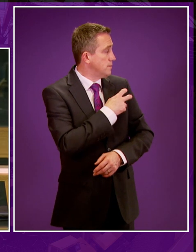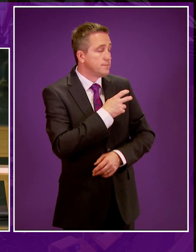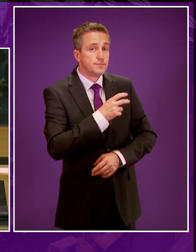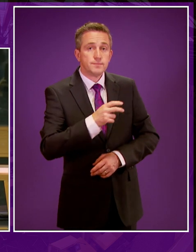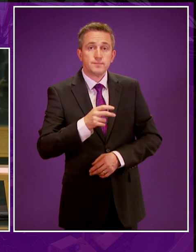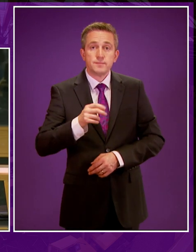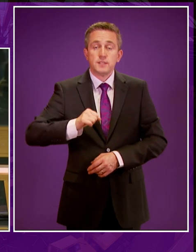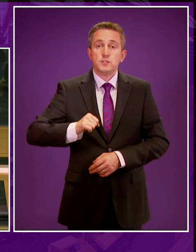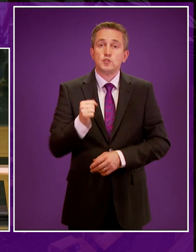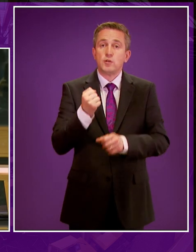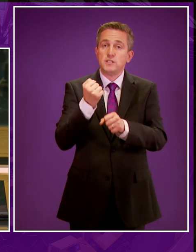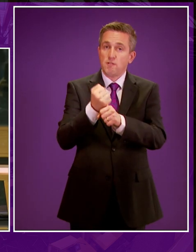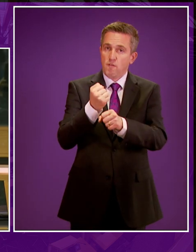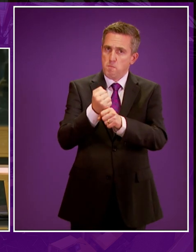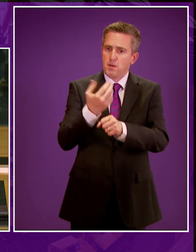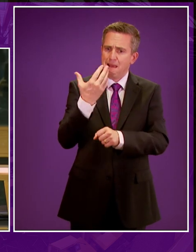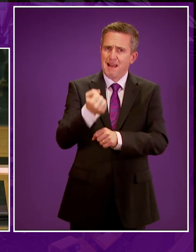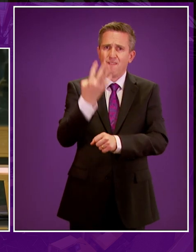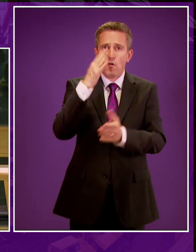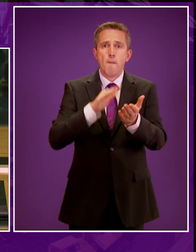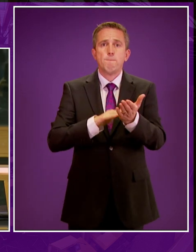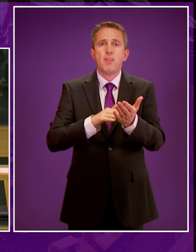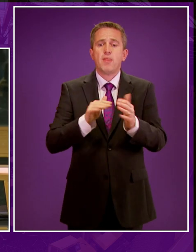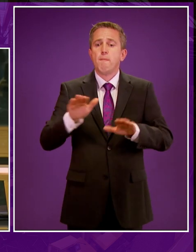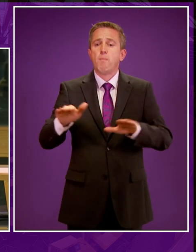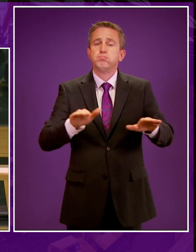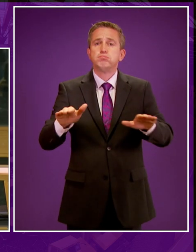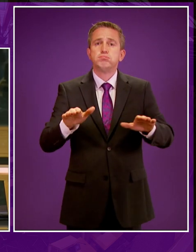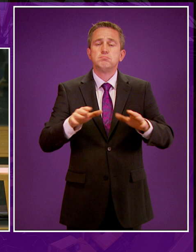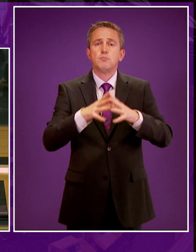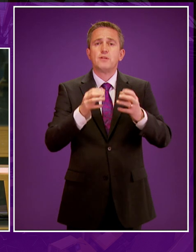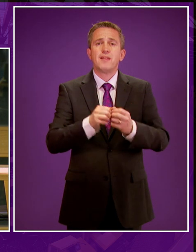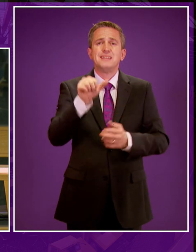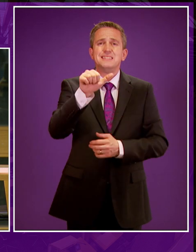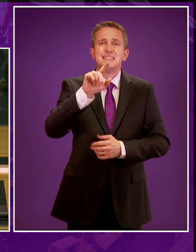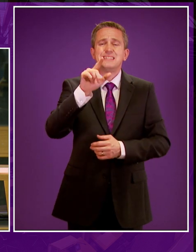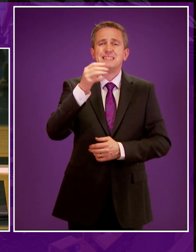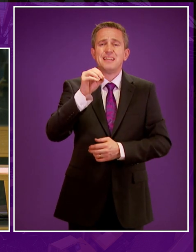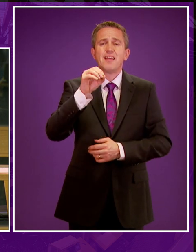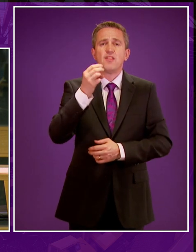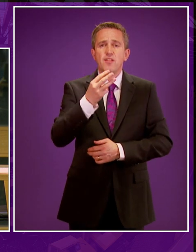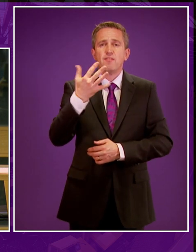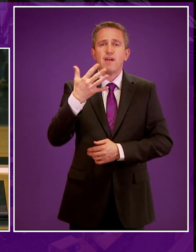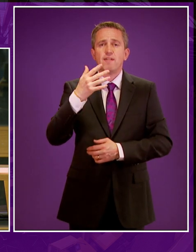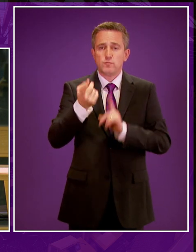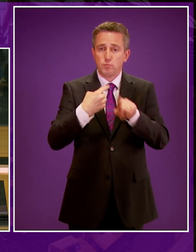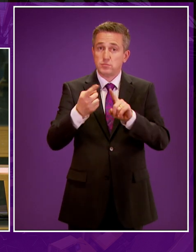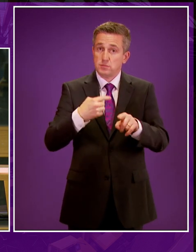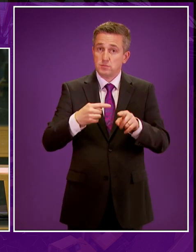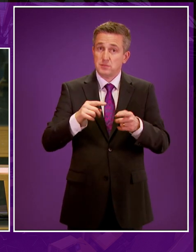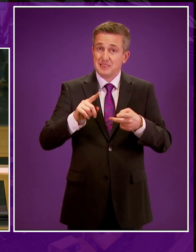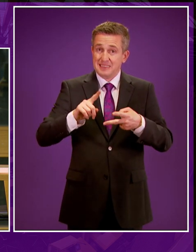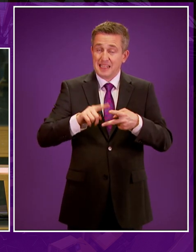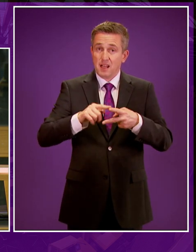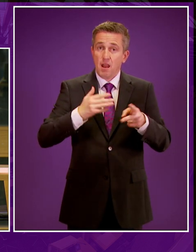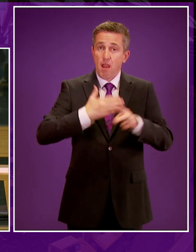Government's four-month public consultation resulted in 60,535 responses, the second largest response to